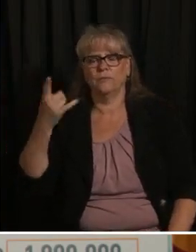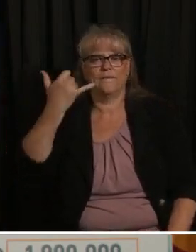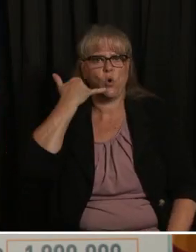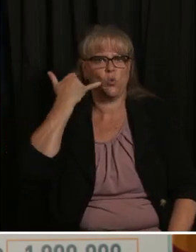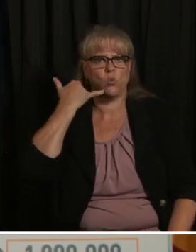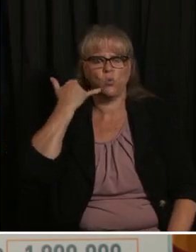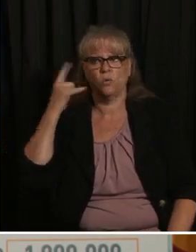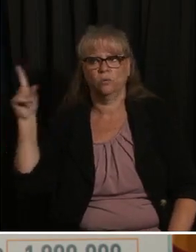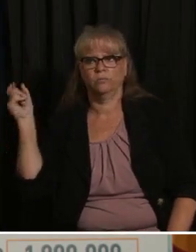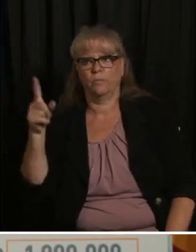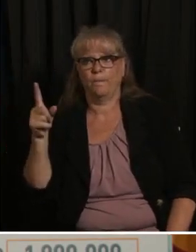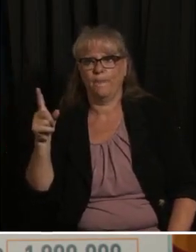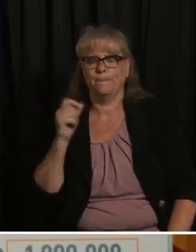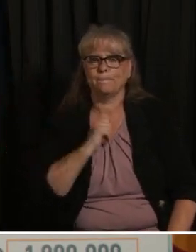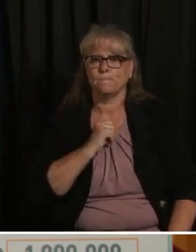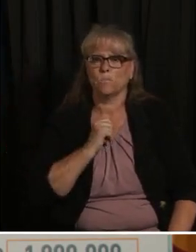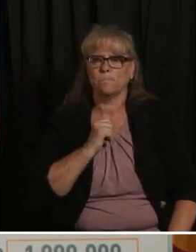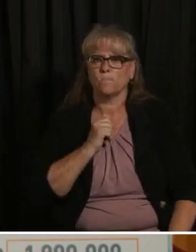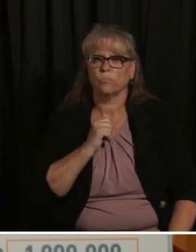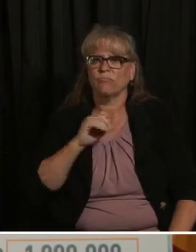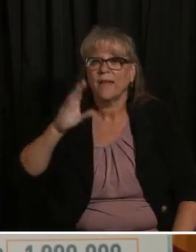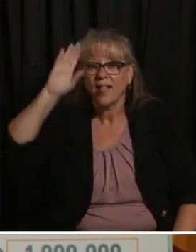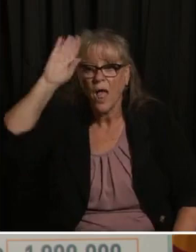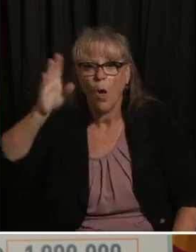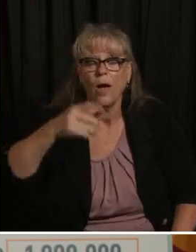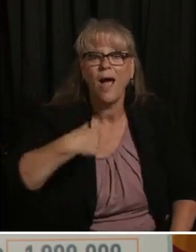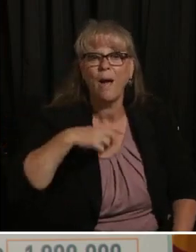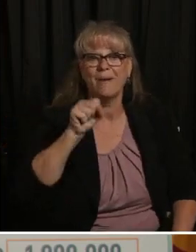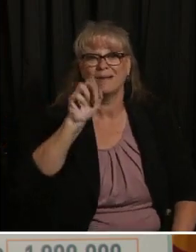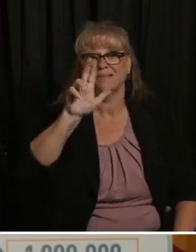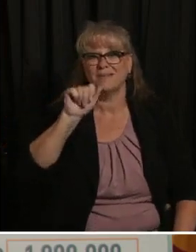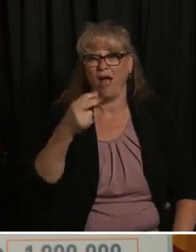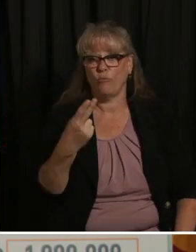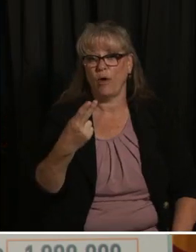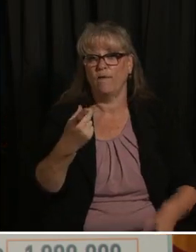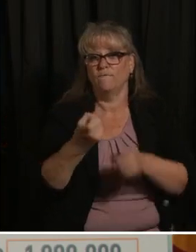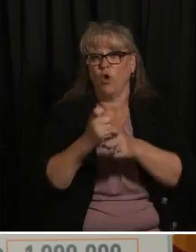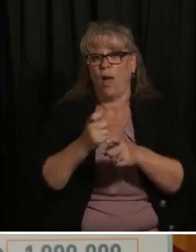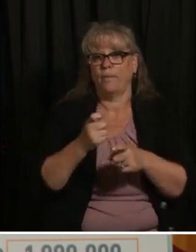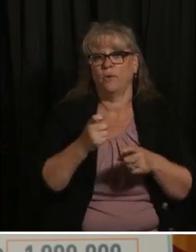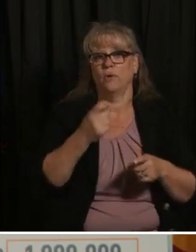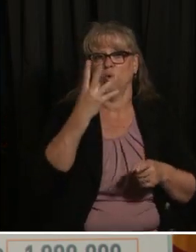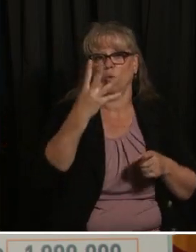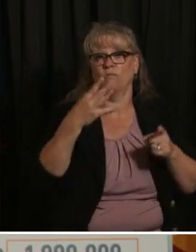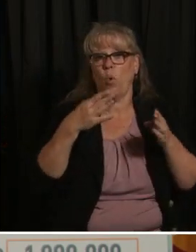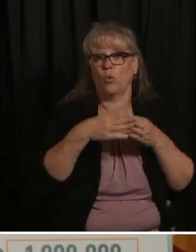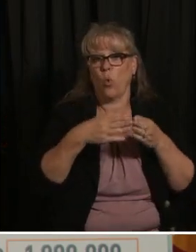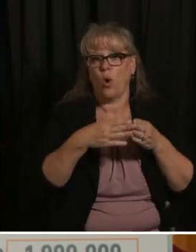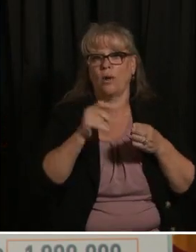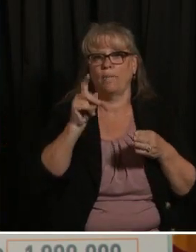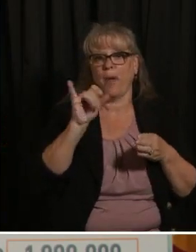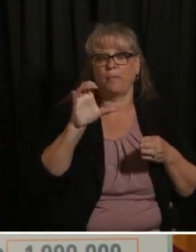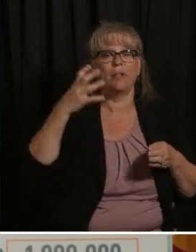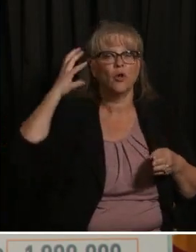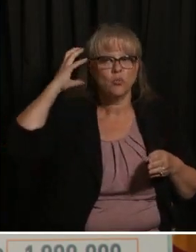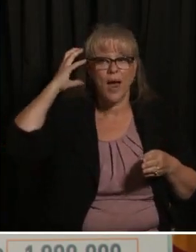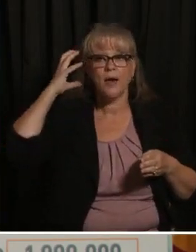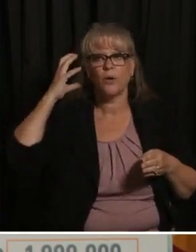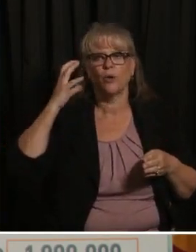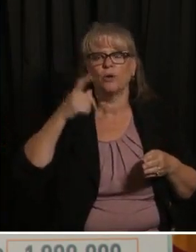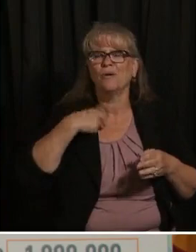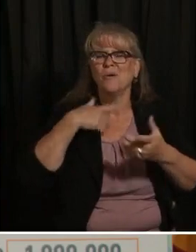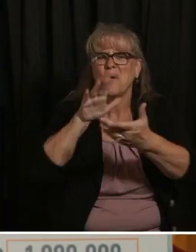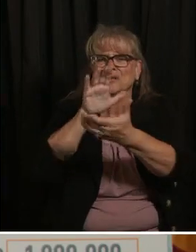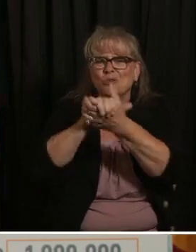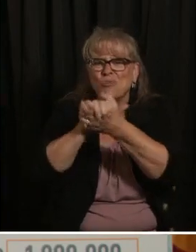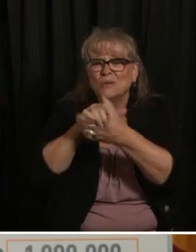governor polis hi sarah flower from ksut four corners public radio first of all congratulations to all of the scholarship winners as